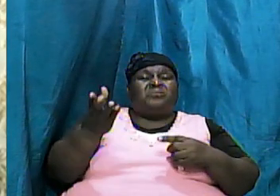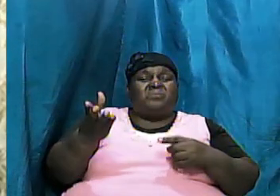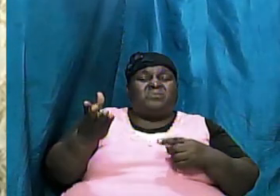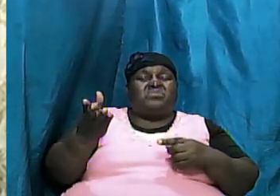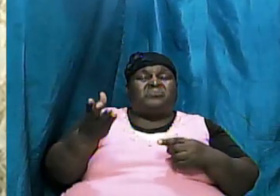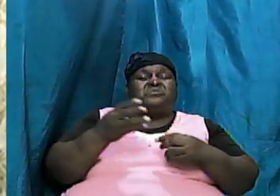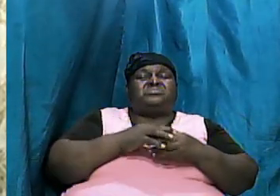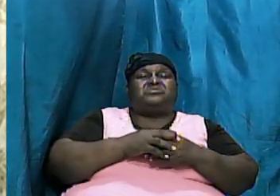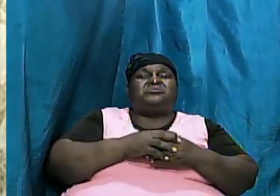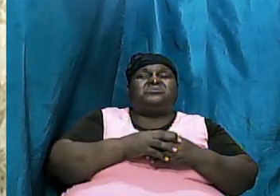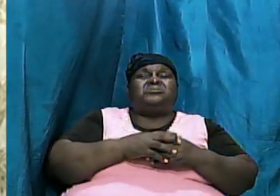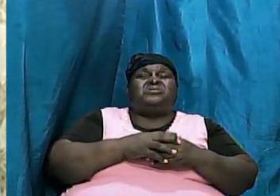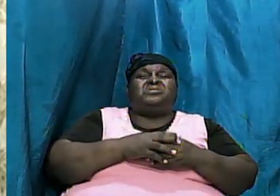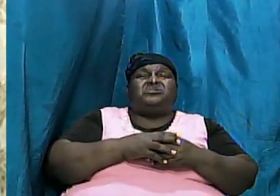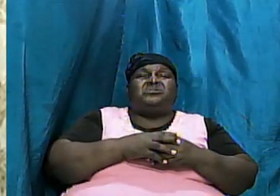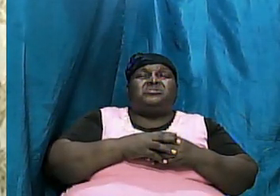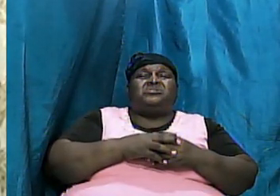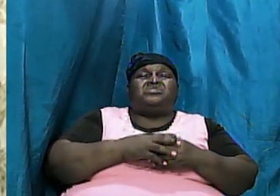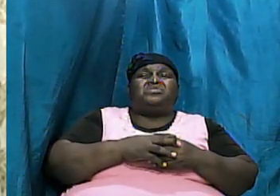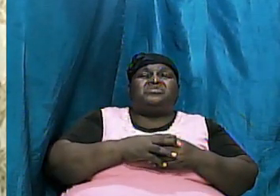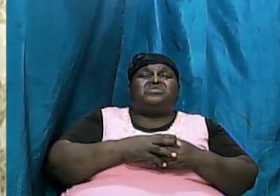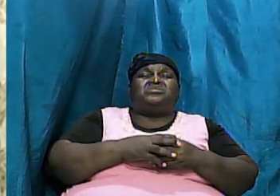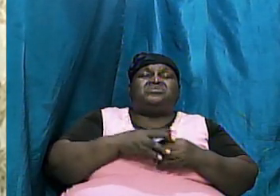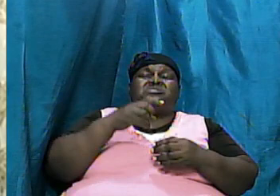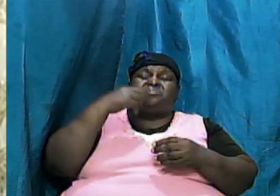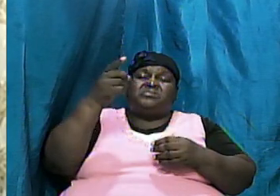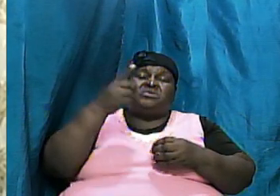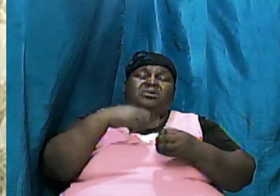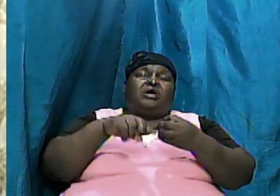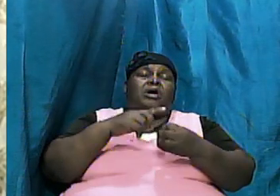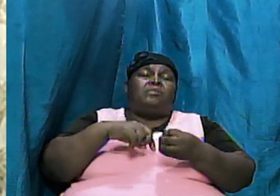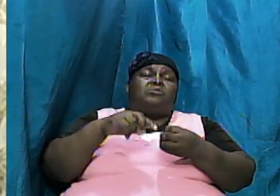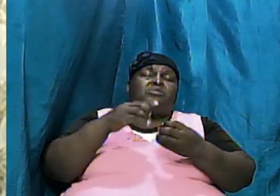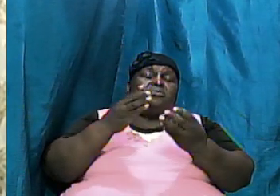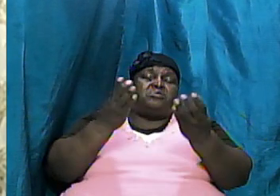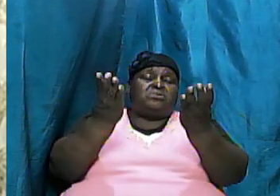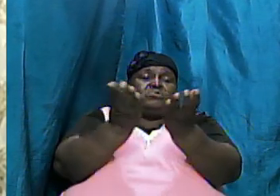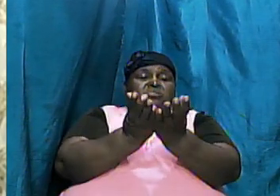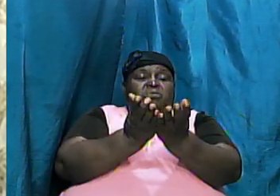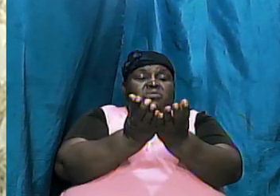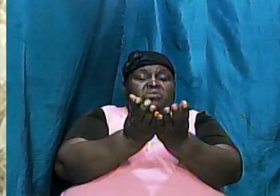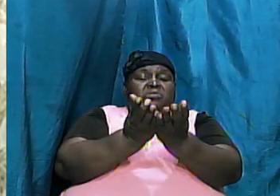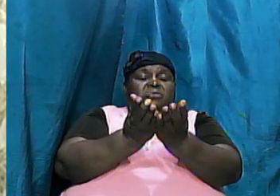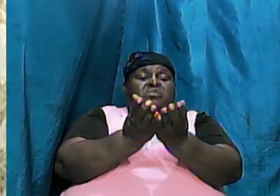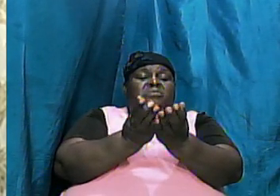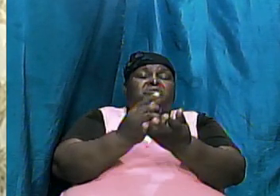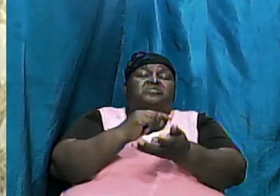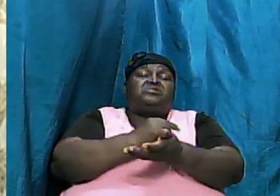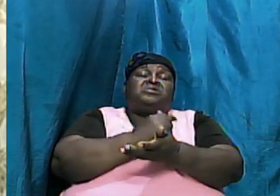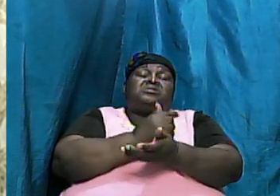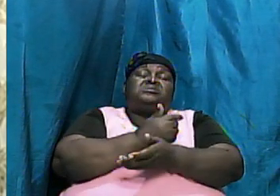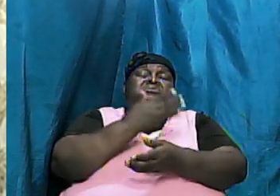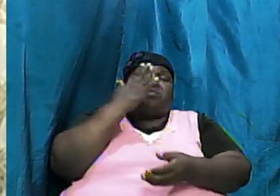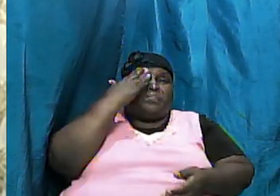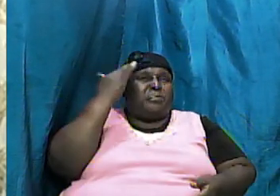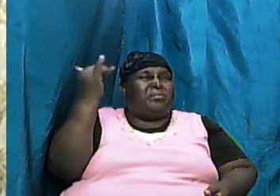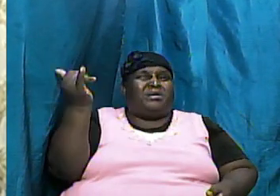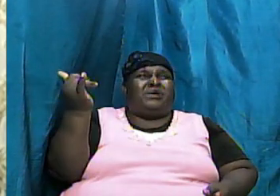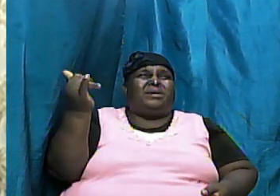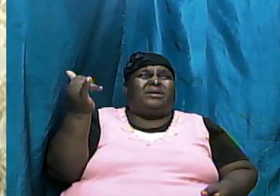to discredit the book of Genesis Genesis why because if we can